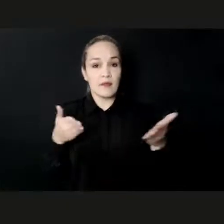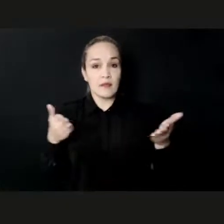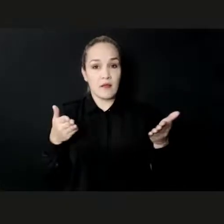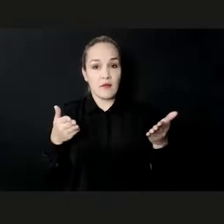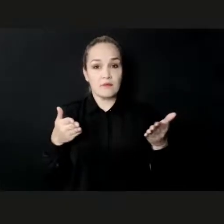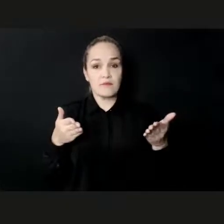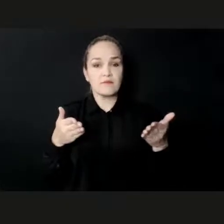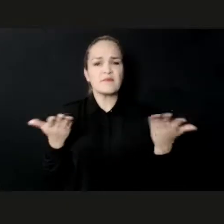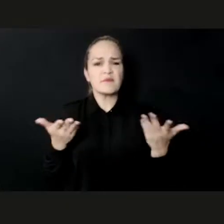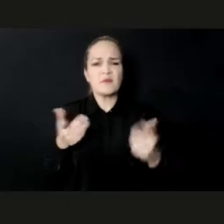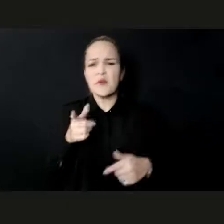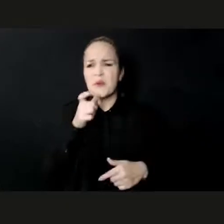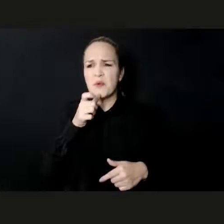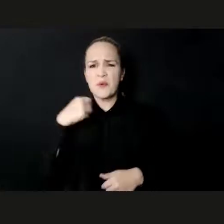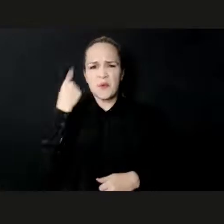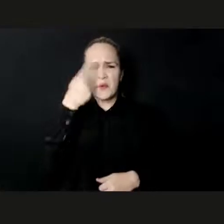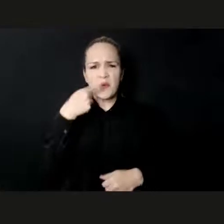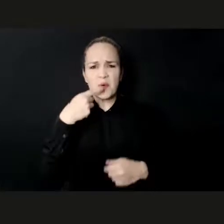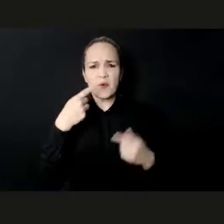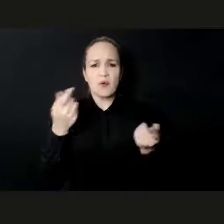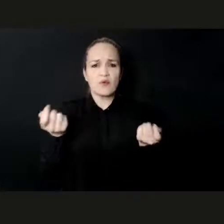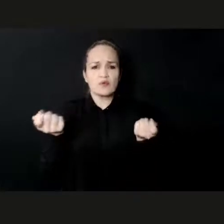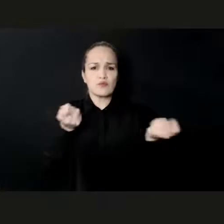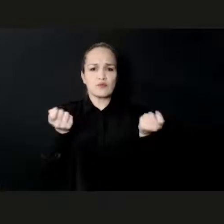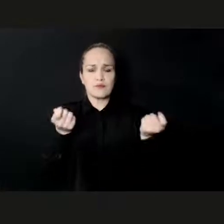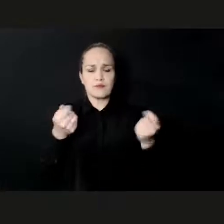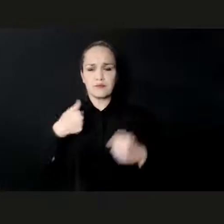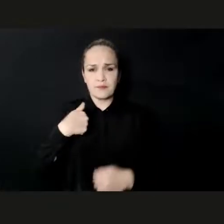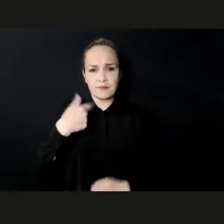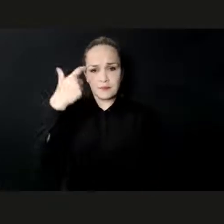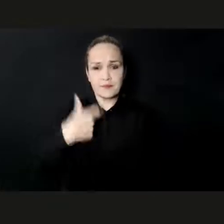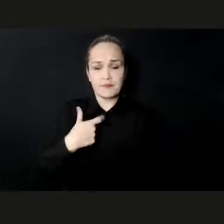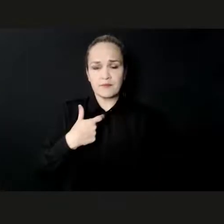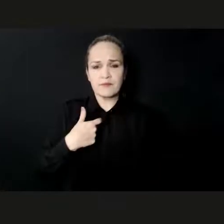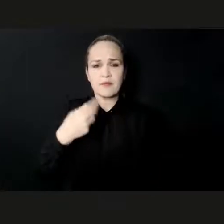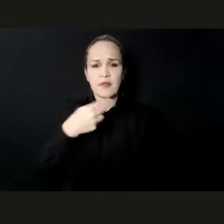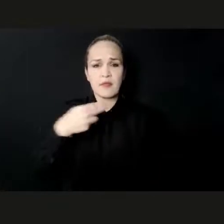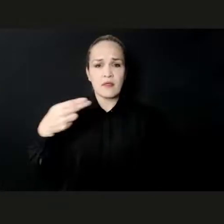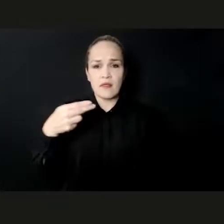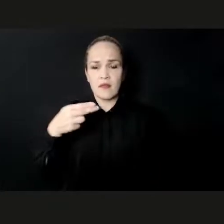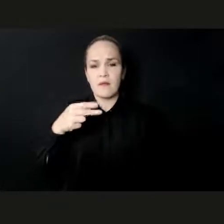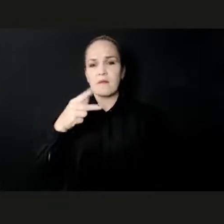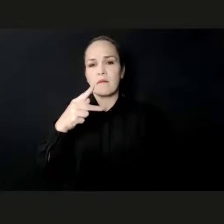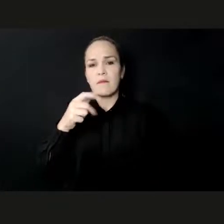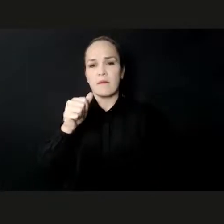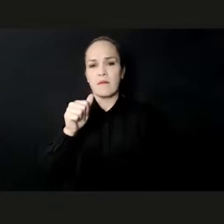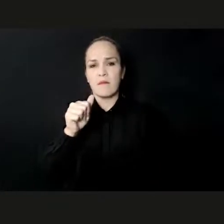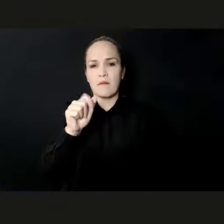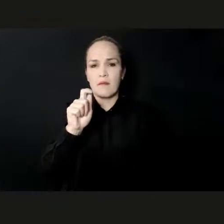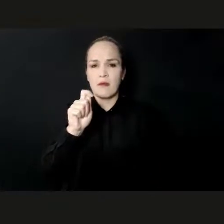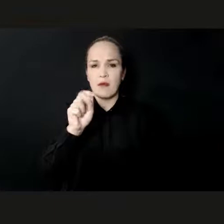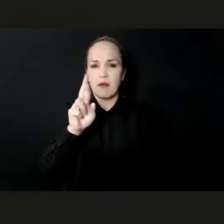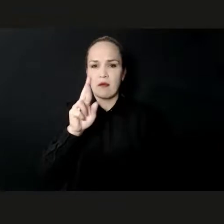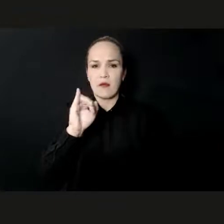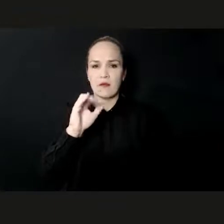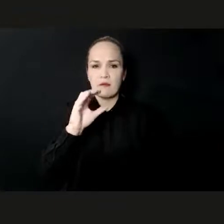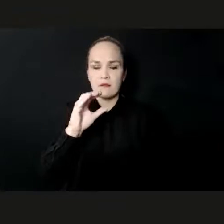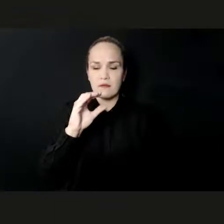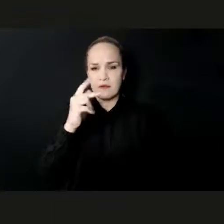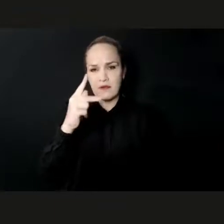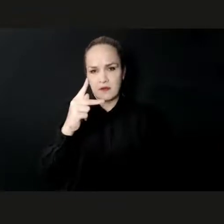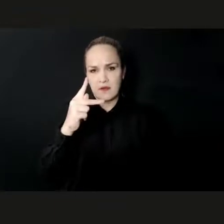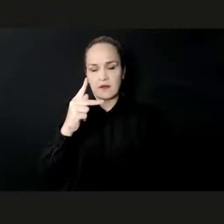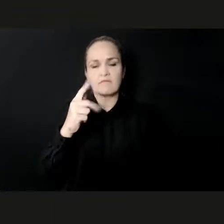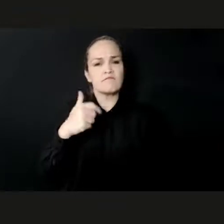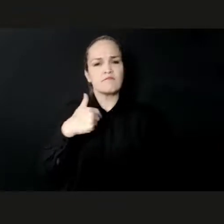2021 International Year of Creative Economy for Sustainable Development. The United Nations,